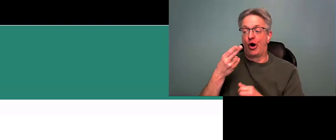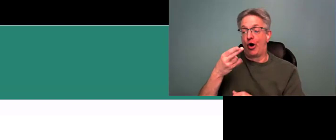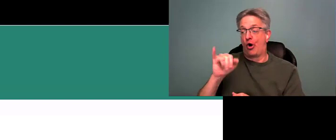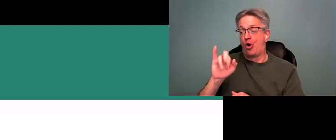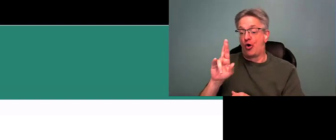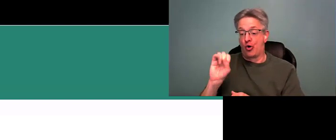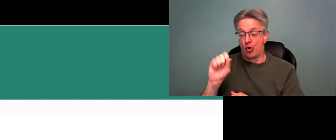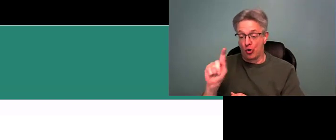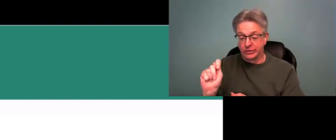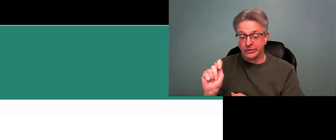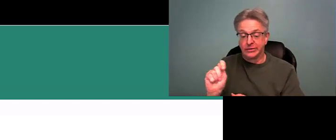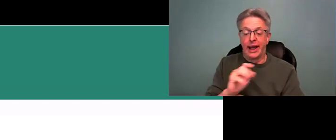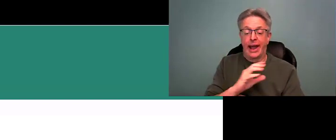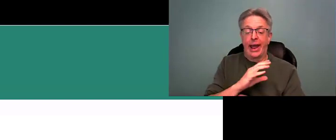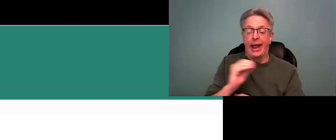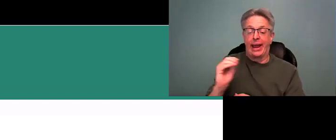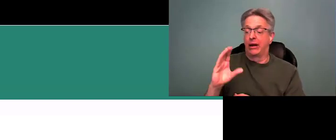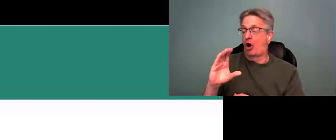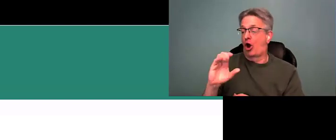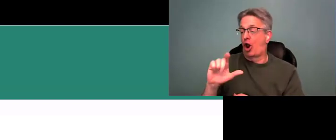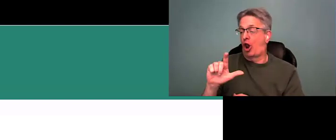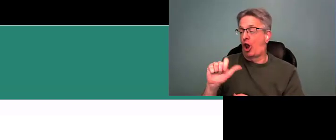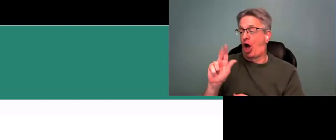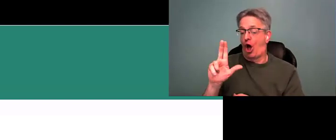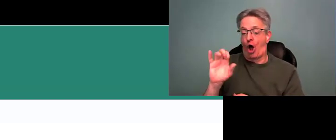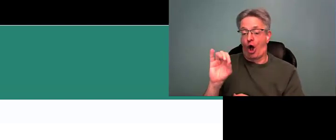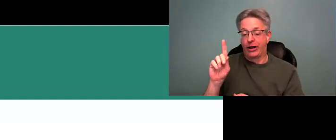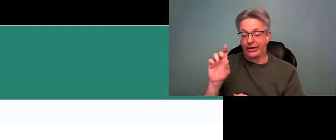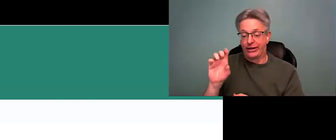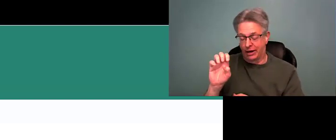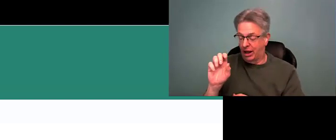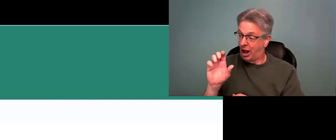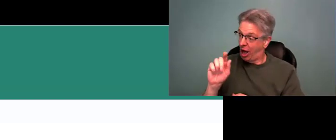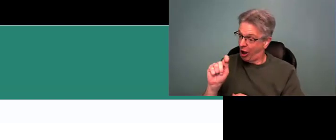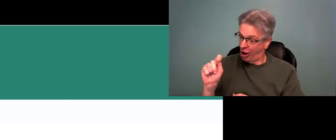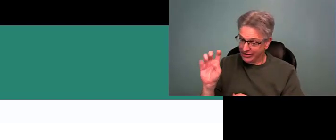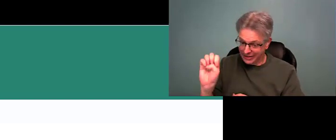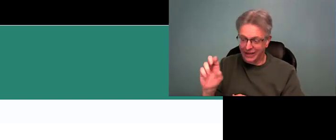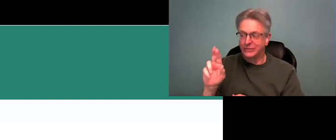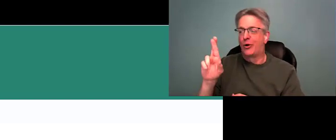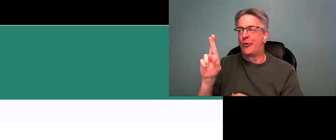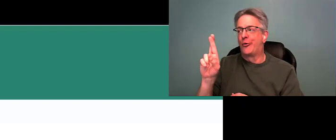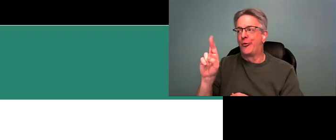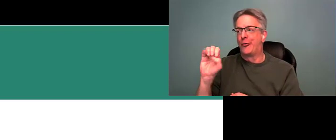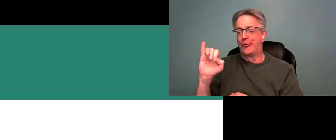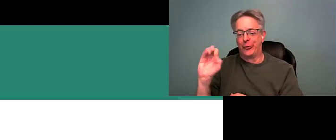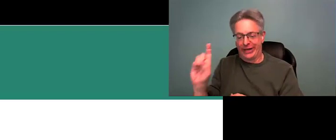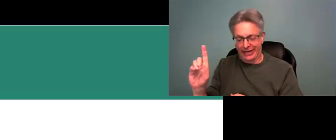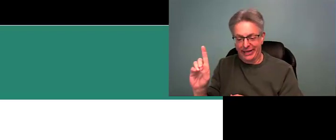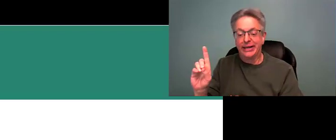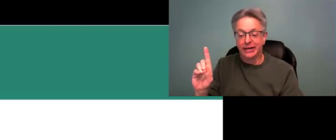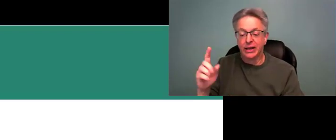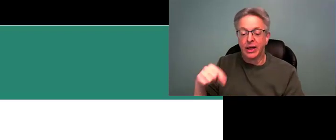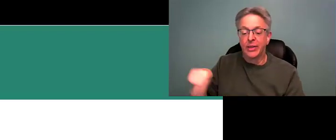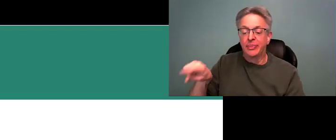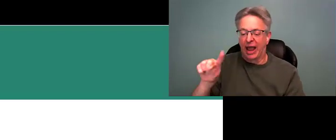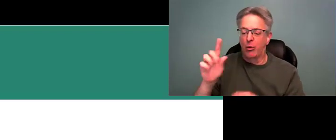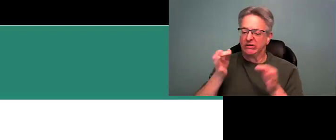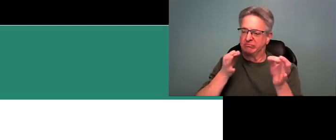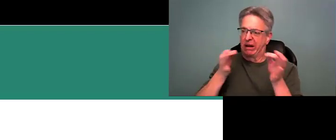Jennifer Hurst and Claudette Reed.